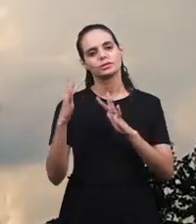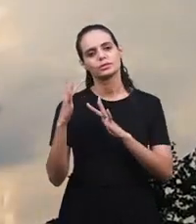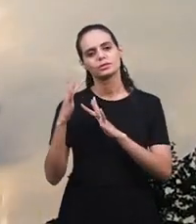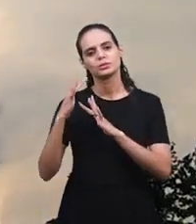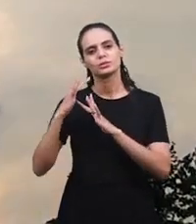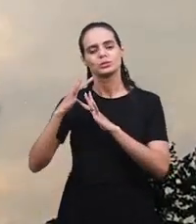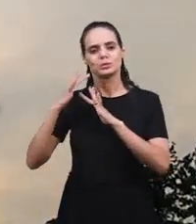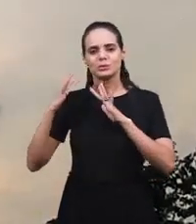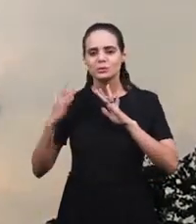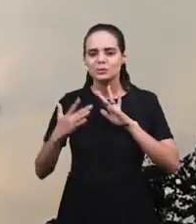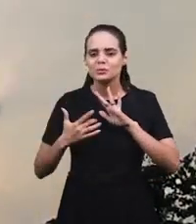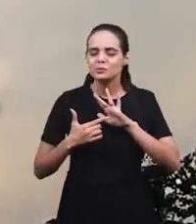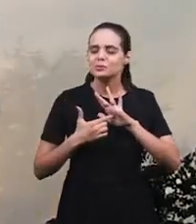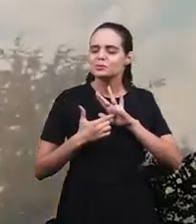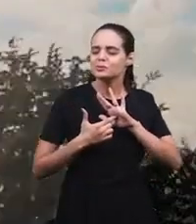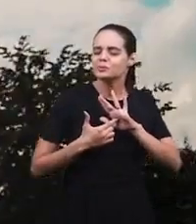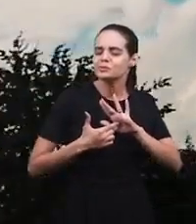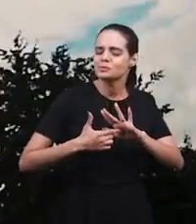Amor